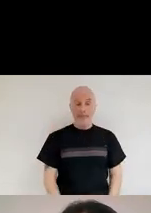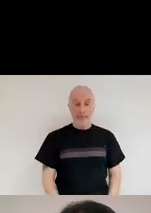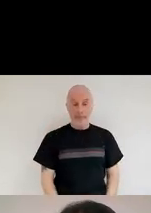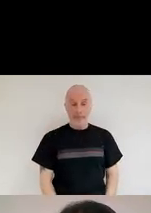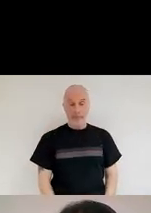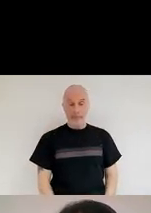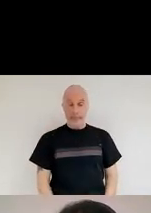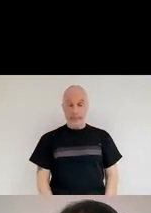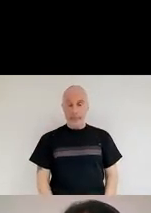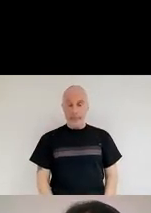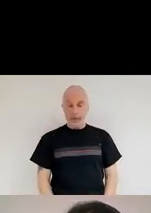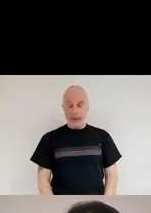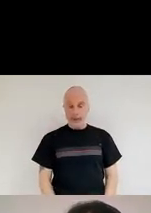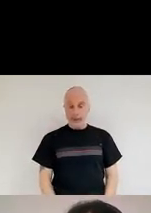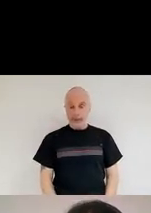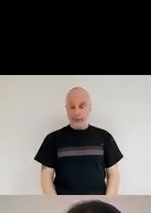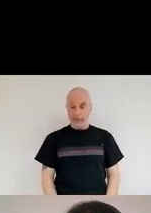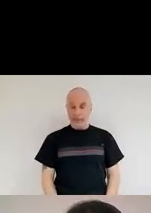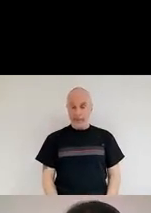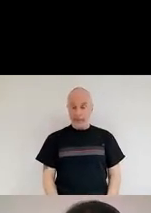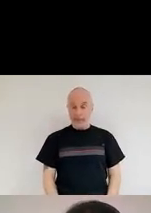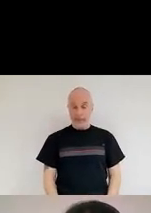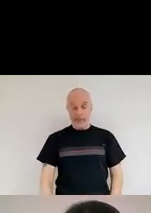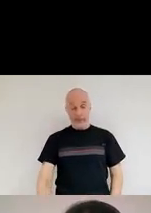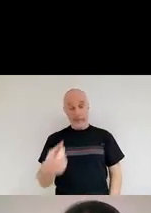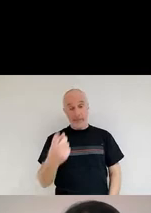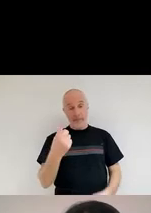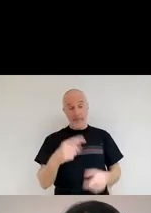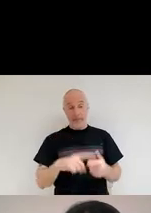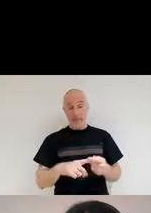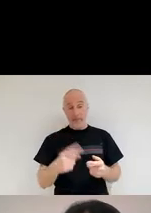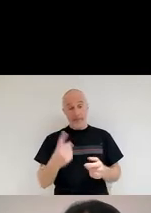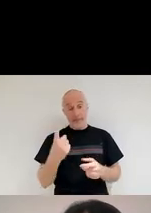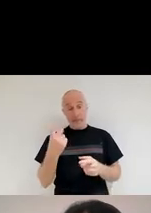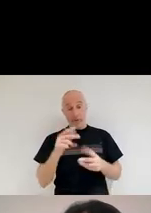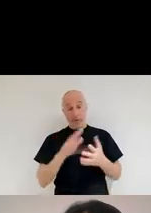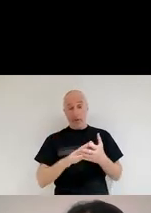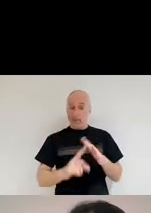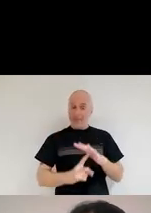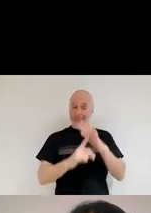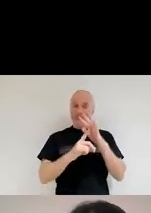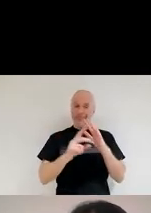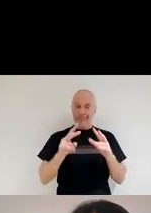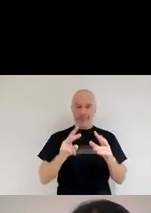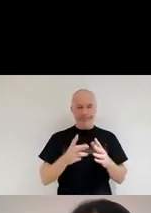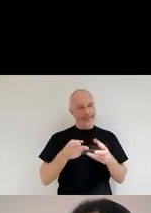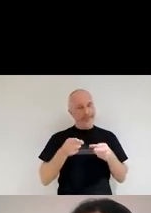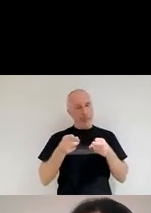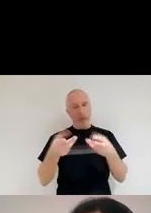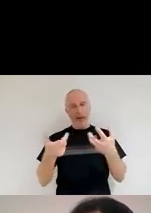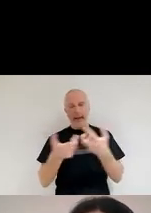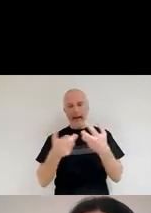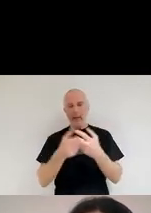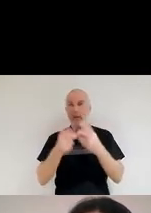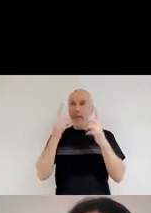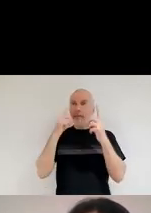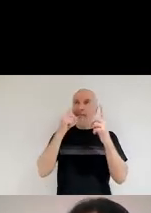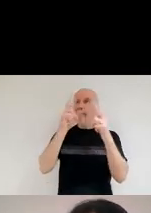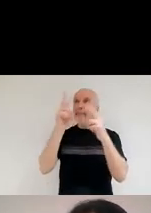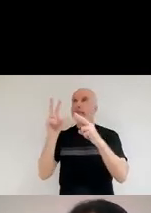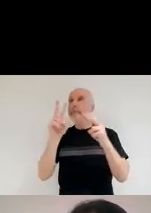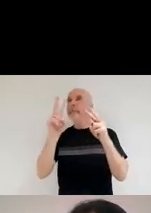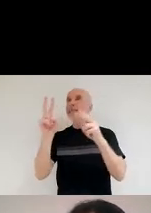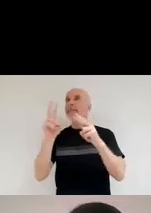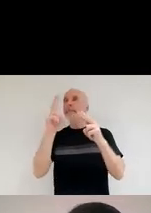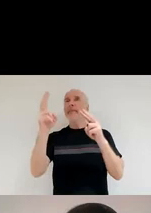Now, there's one more very important way of observing light, and that is observing the light of dust